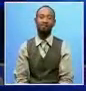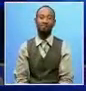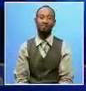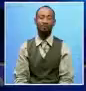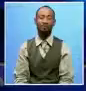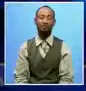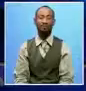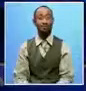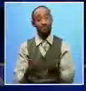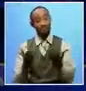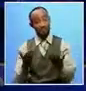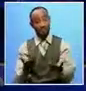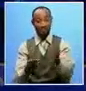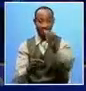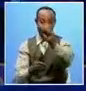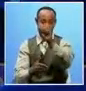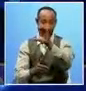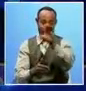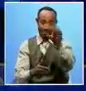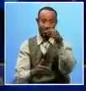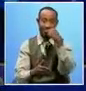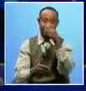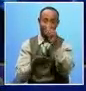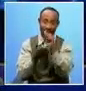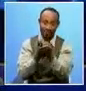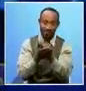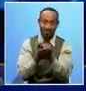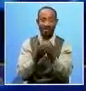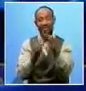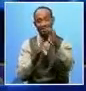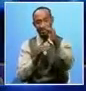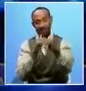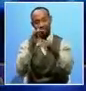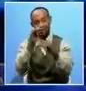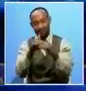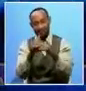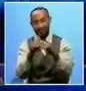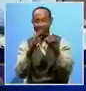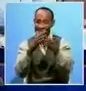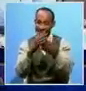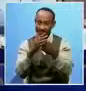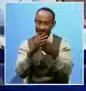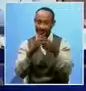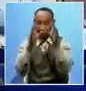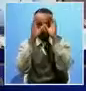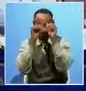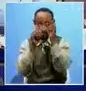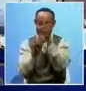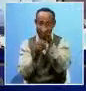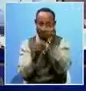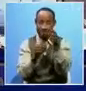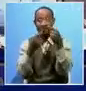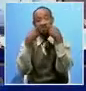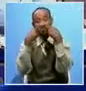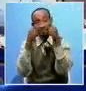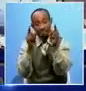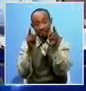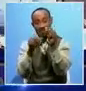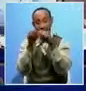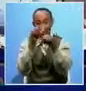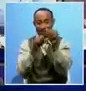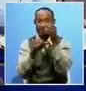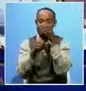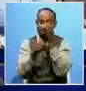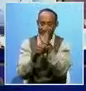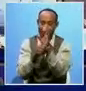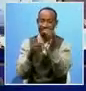-Corruption Commission, ACC, says it has taken steps to actualize President Ahakainde Hitchlema's pronouncement regarding corruption